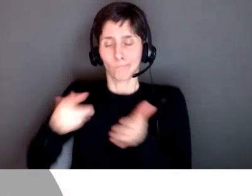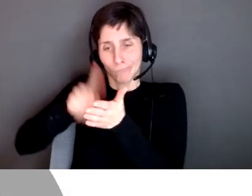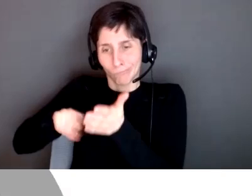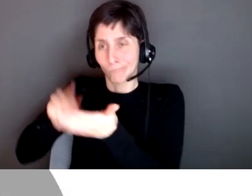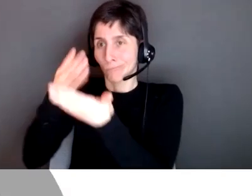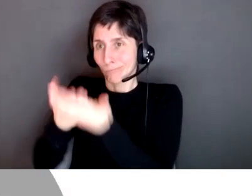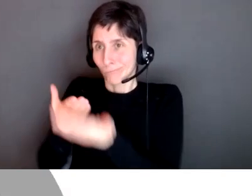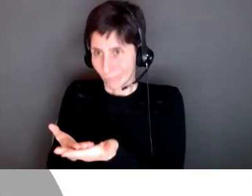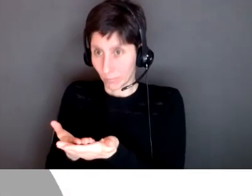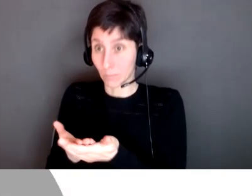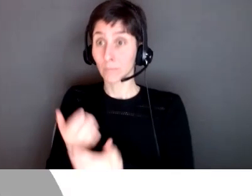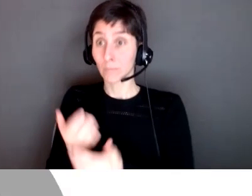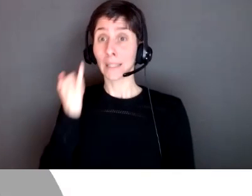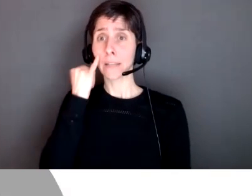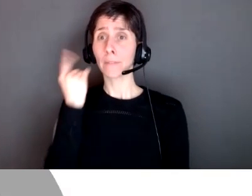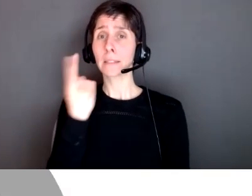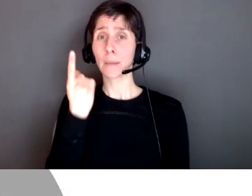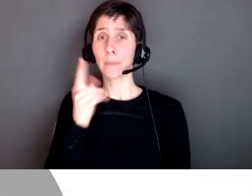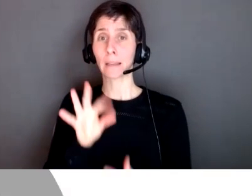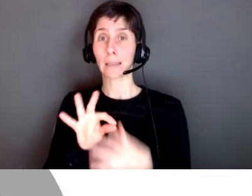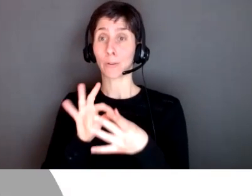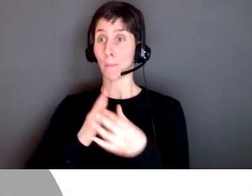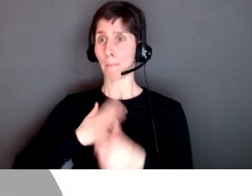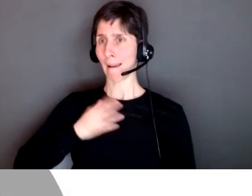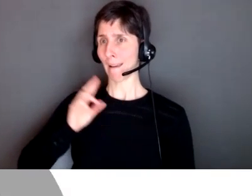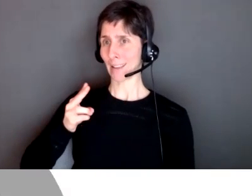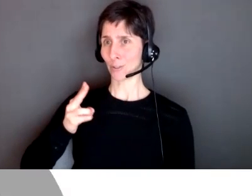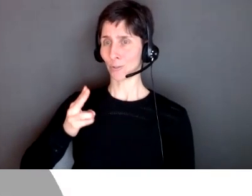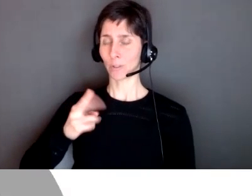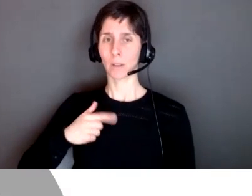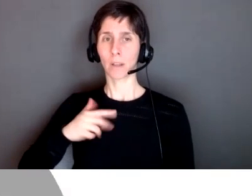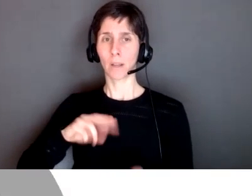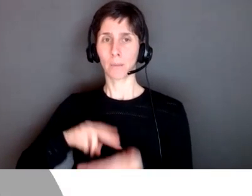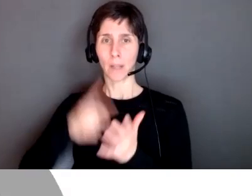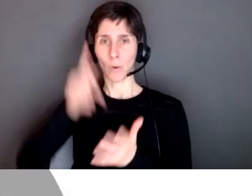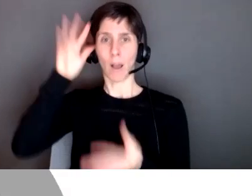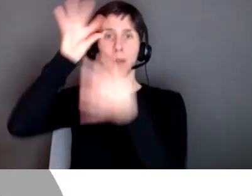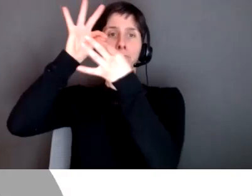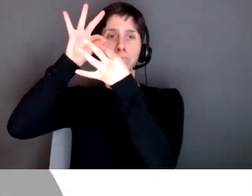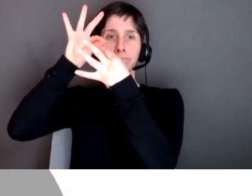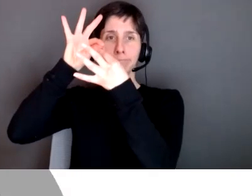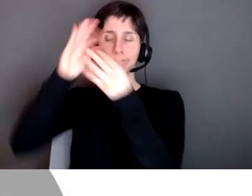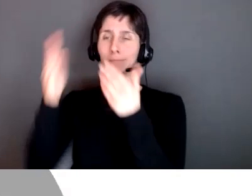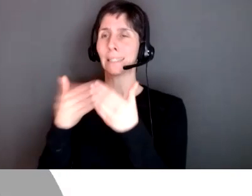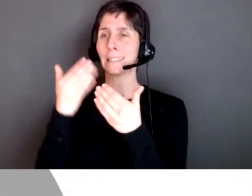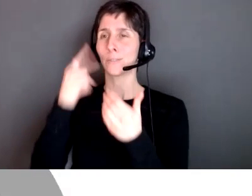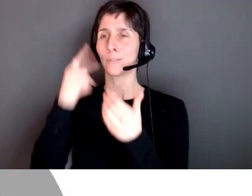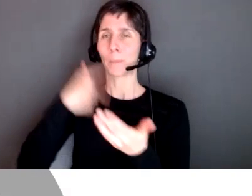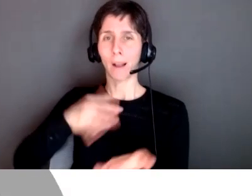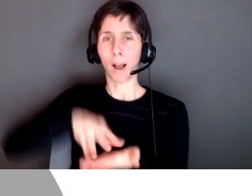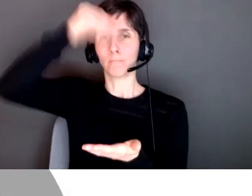personal history to who you are as an individual it's easier to learn so therefore cultural and linguistic